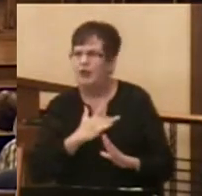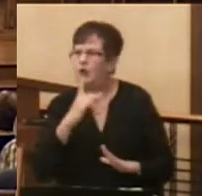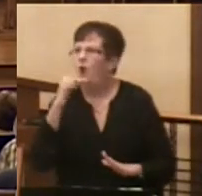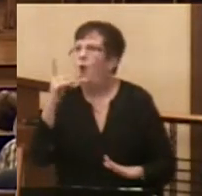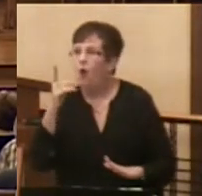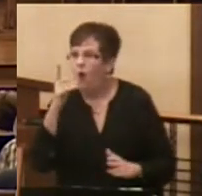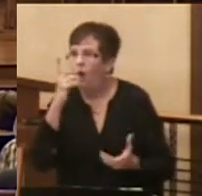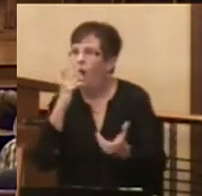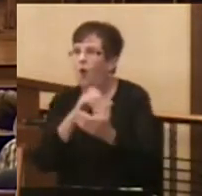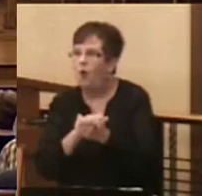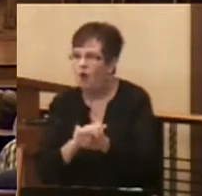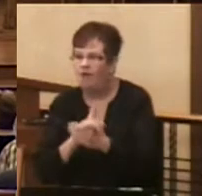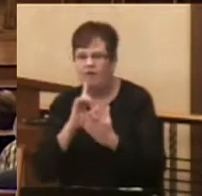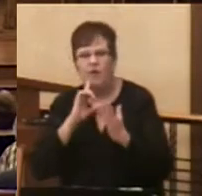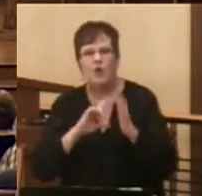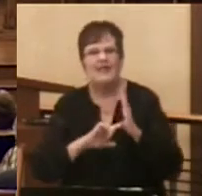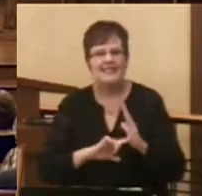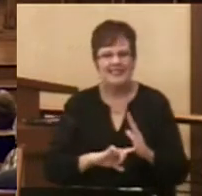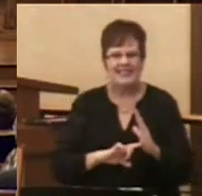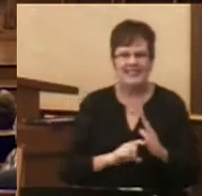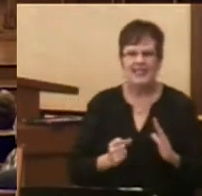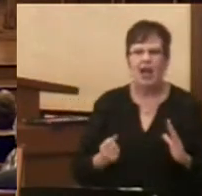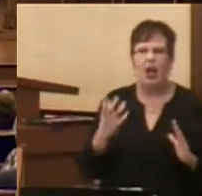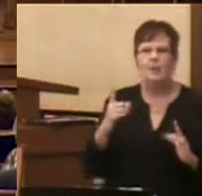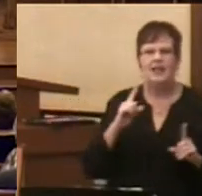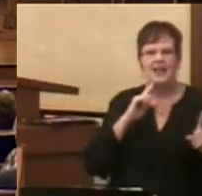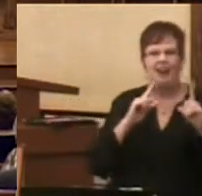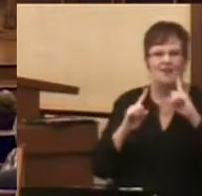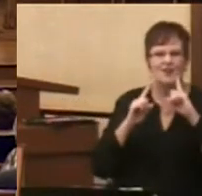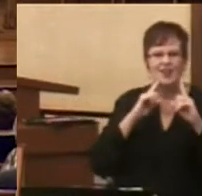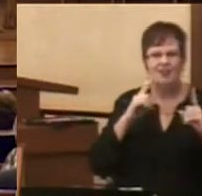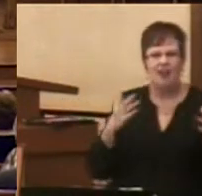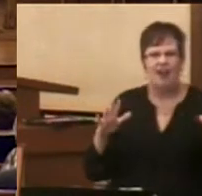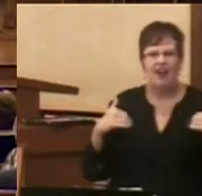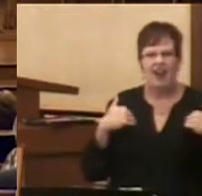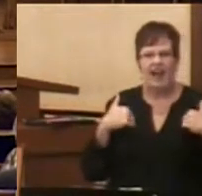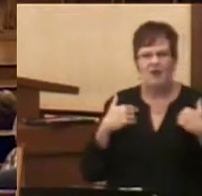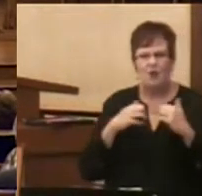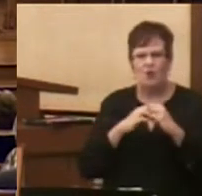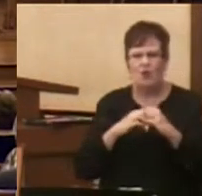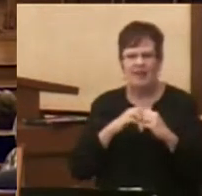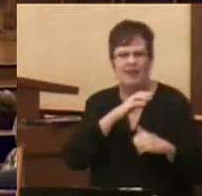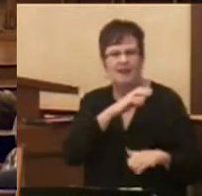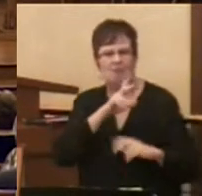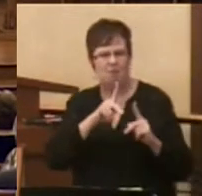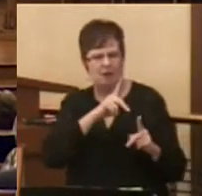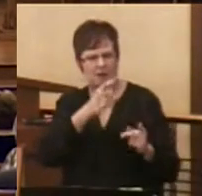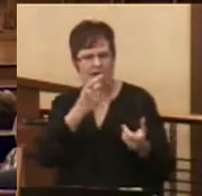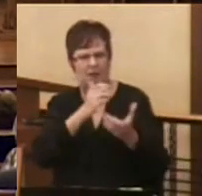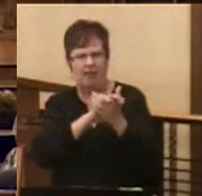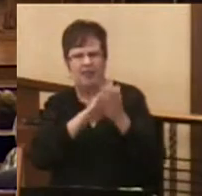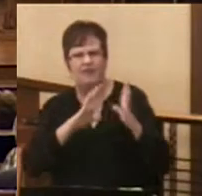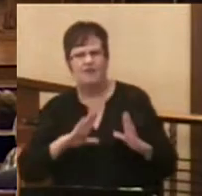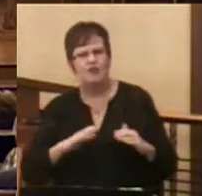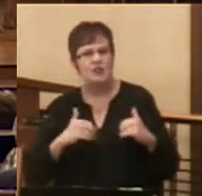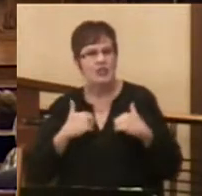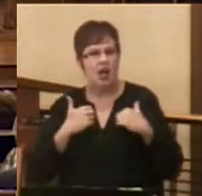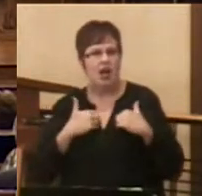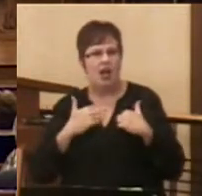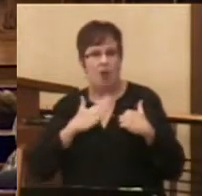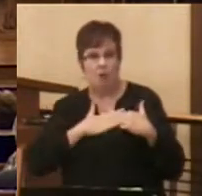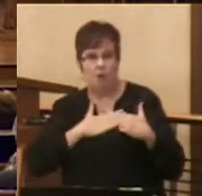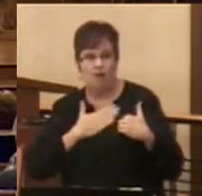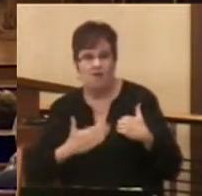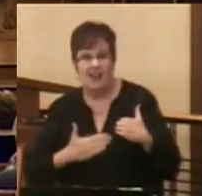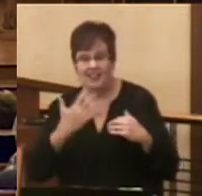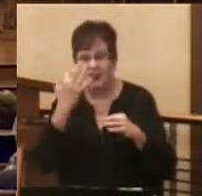some of them. For instance, how many conversations have I had with some Christians, sometimes very young, who professed their